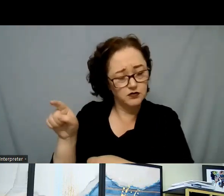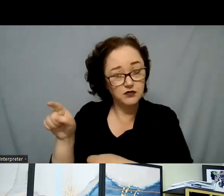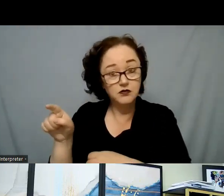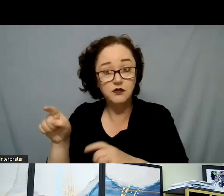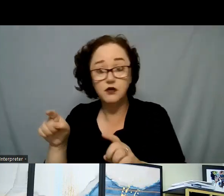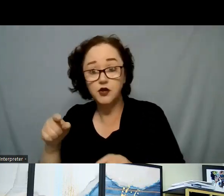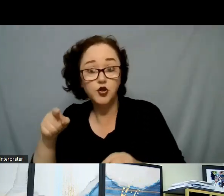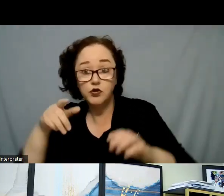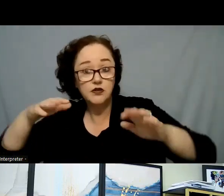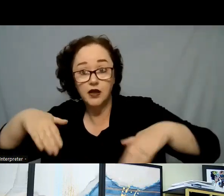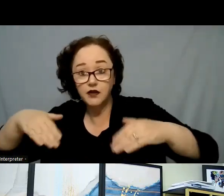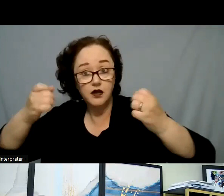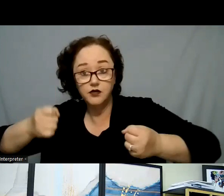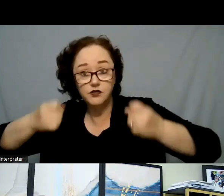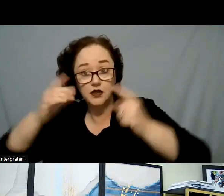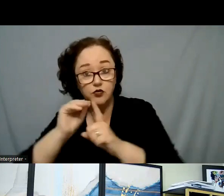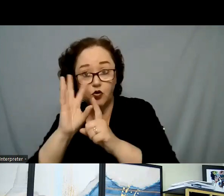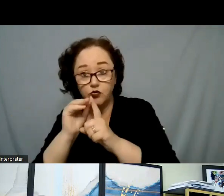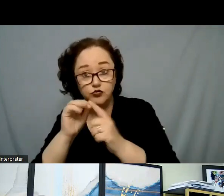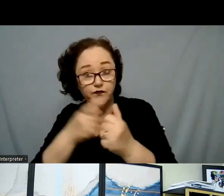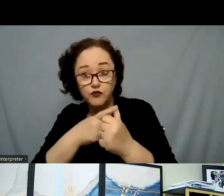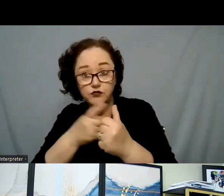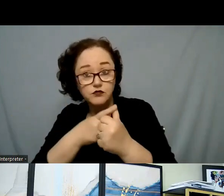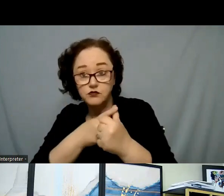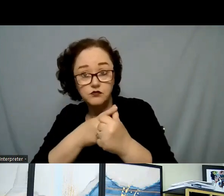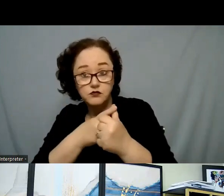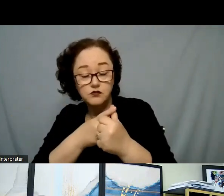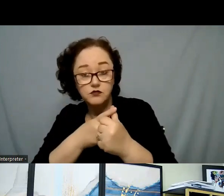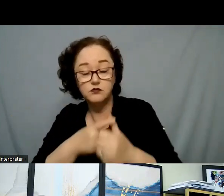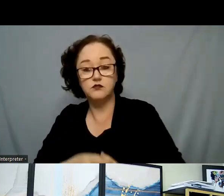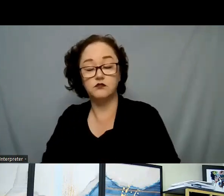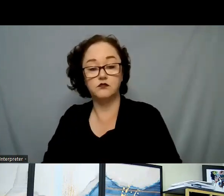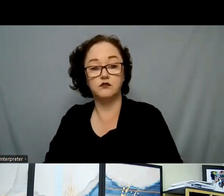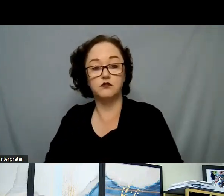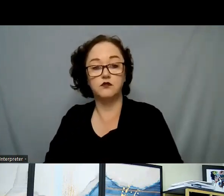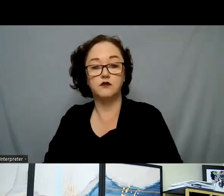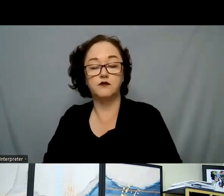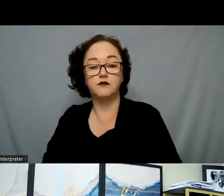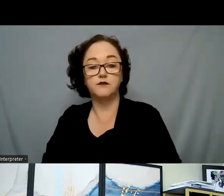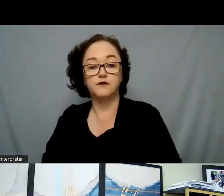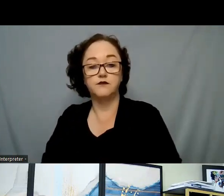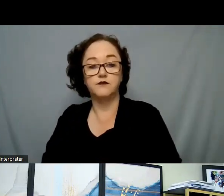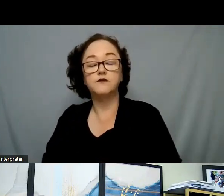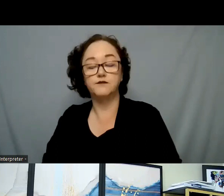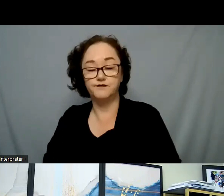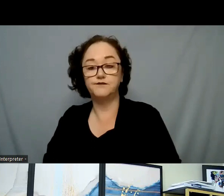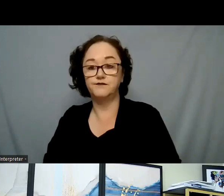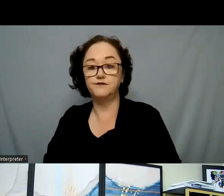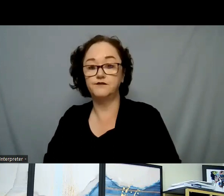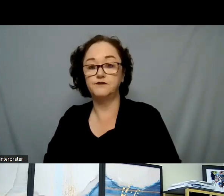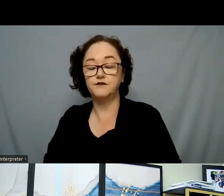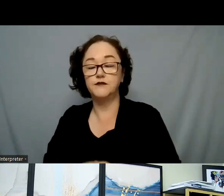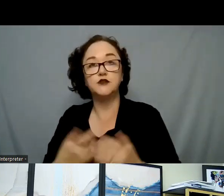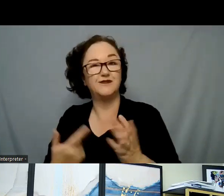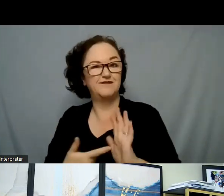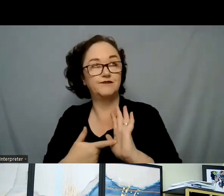the culture before we made the referral. And so, again, back to how we are affirmed. So, an example of